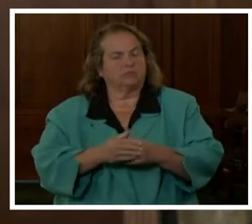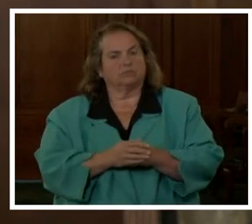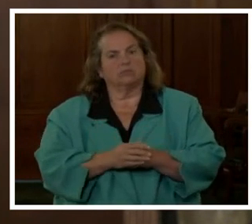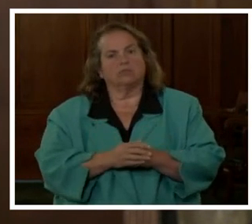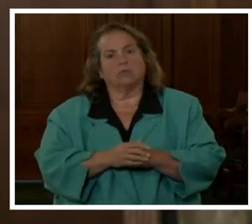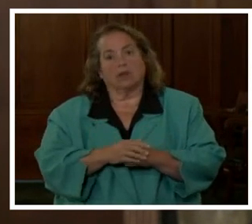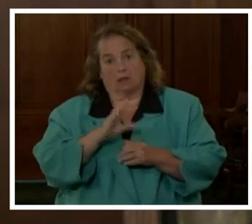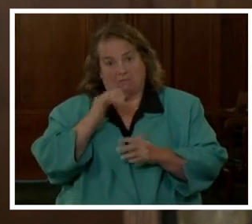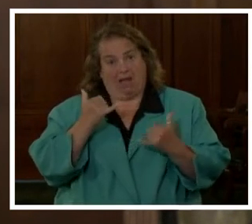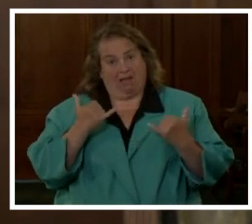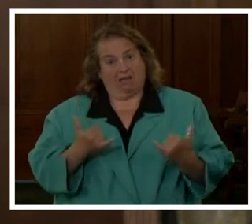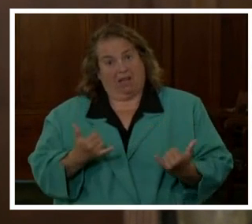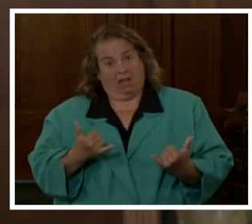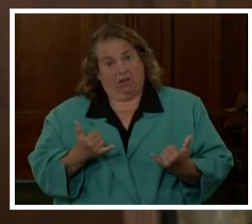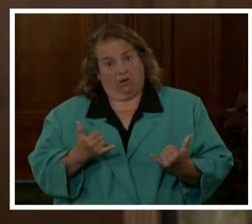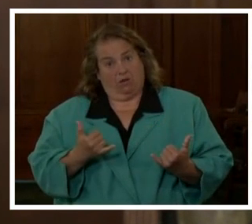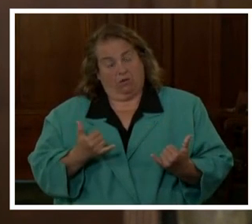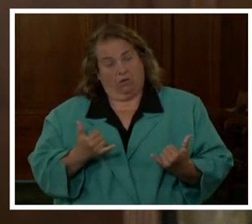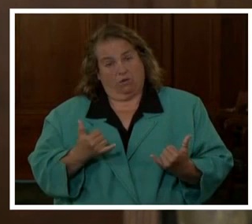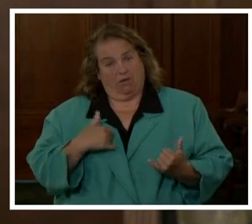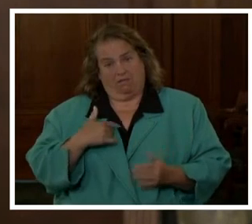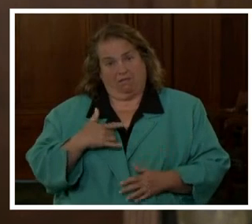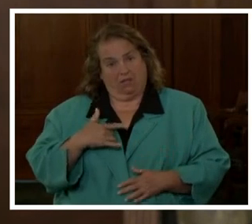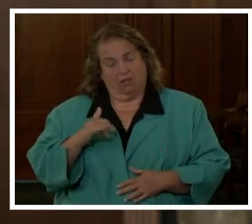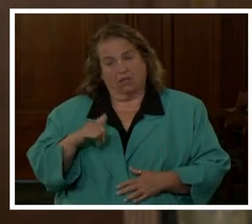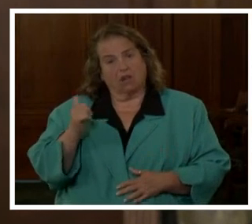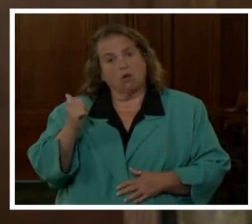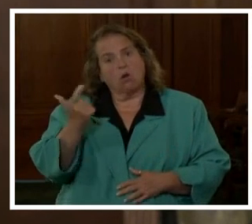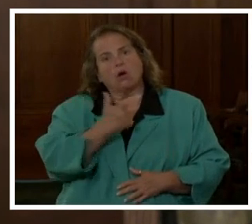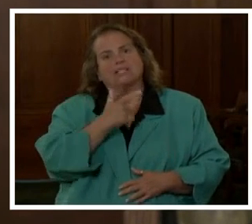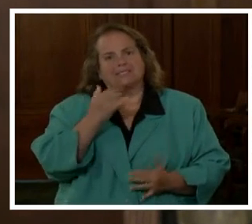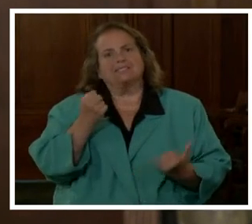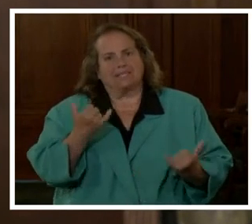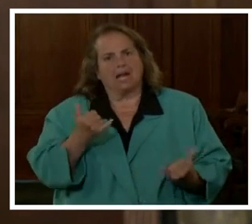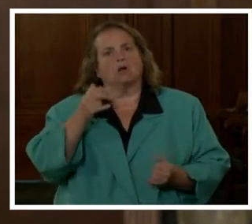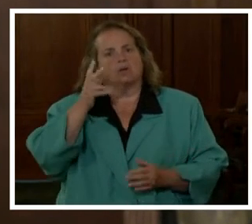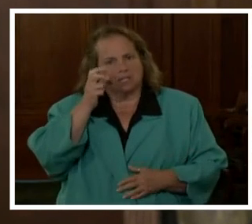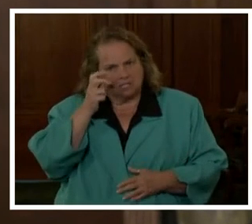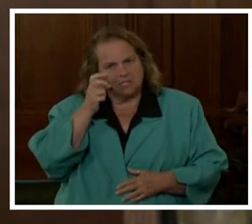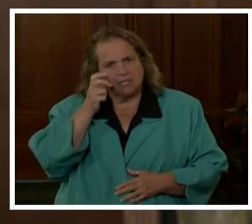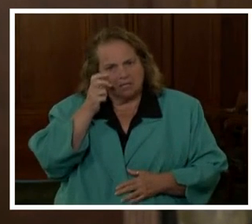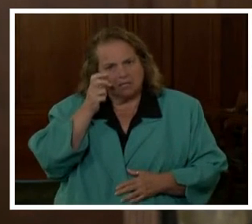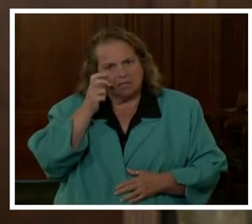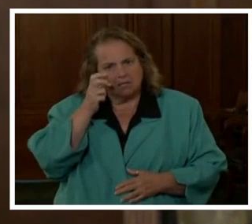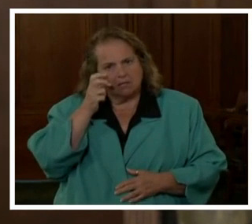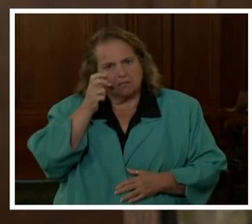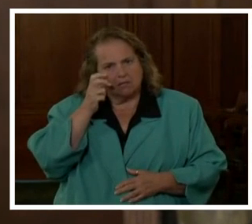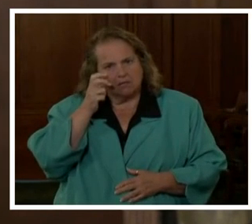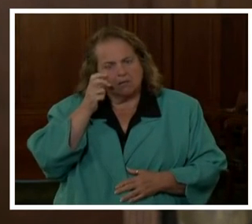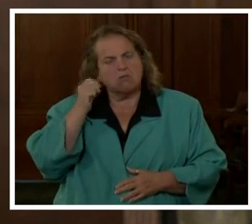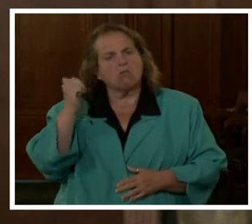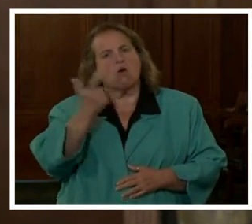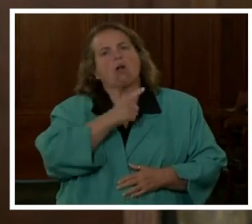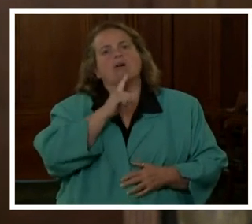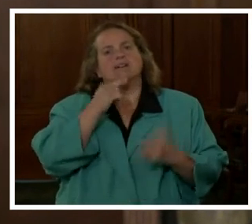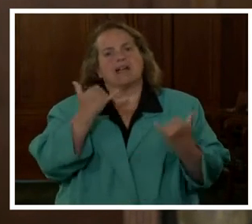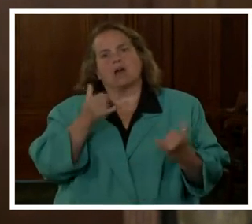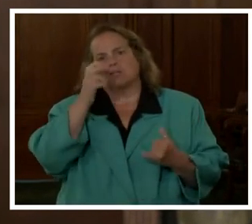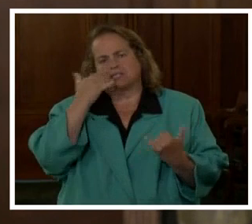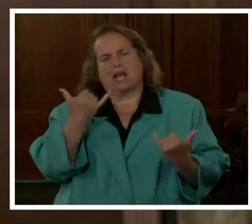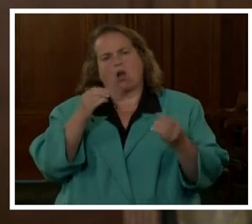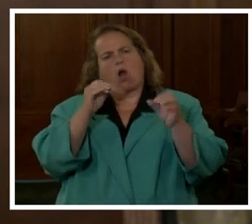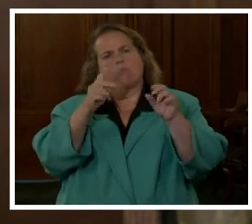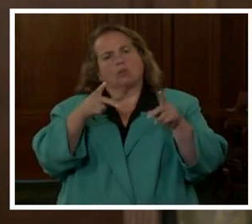by now, everybody is listening, that there is an opportunity during